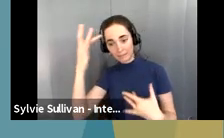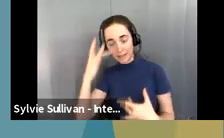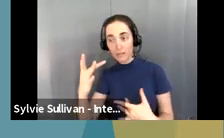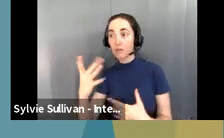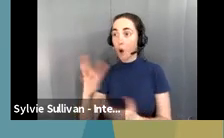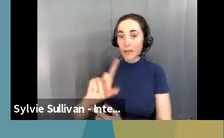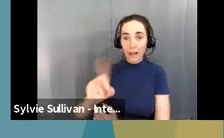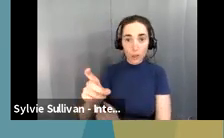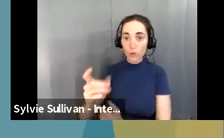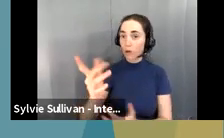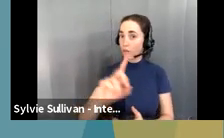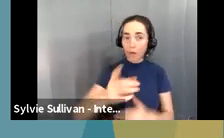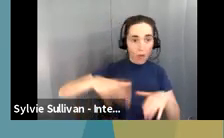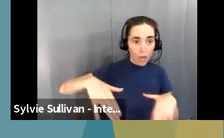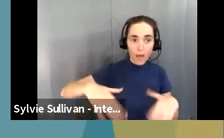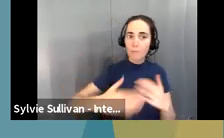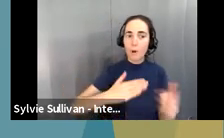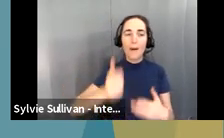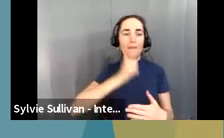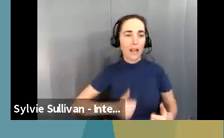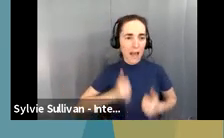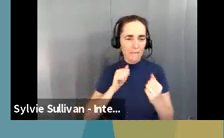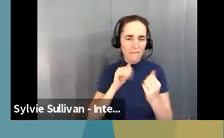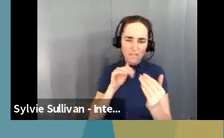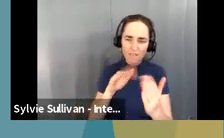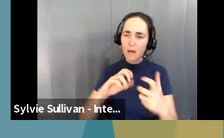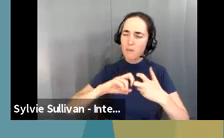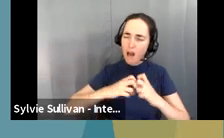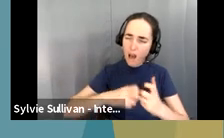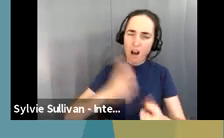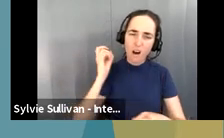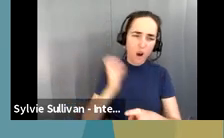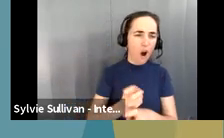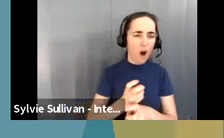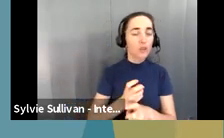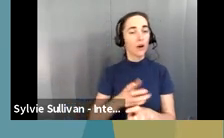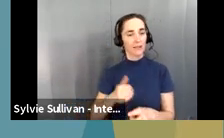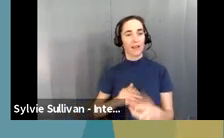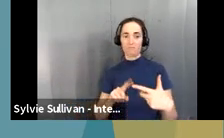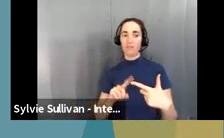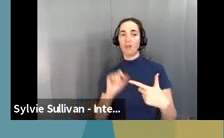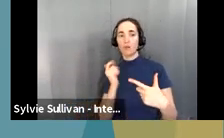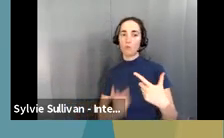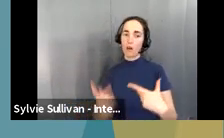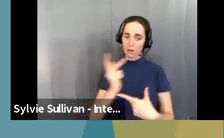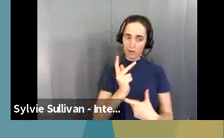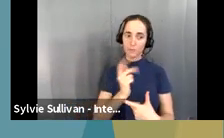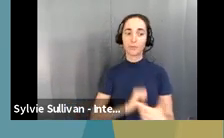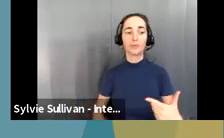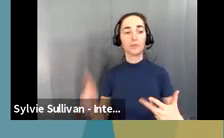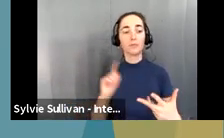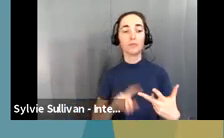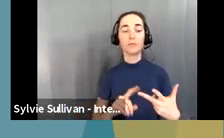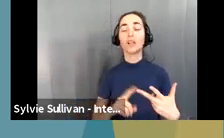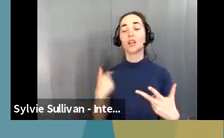difficulties in daily living, and so that's a priority for us also. Um, we understand that individuals